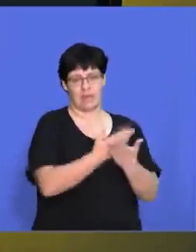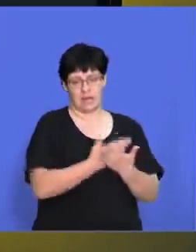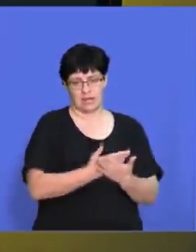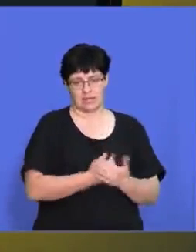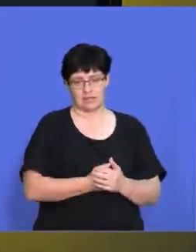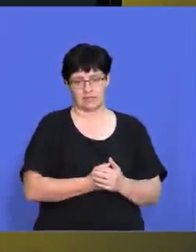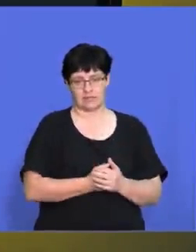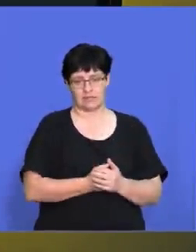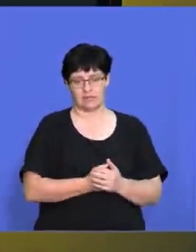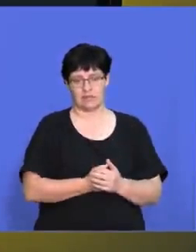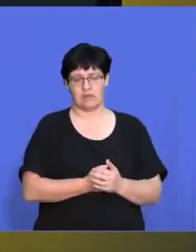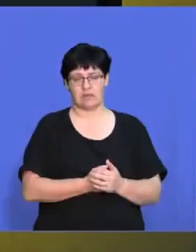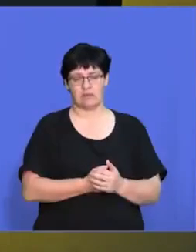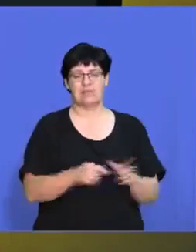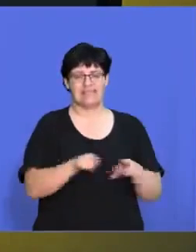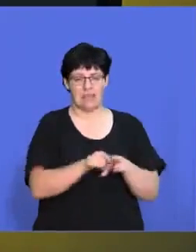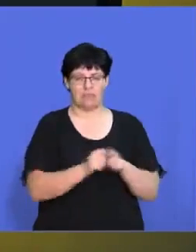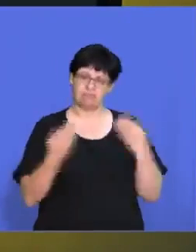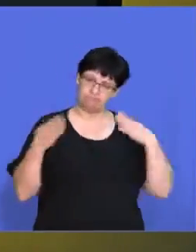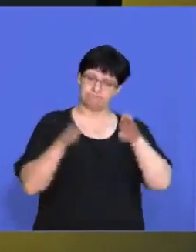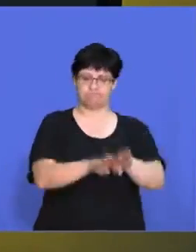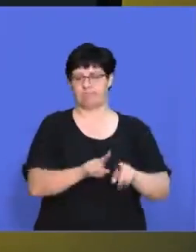And and that it doesn't close down.